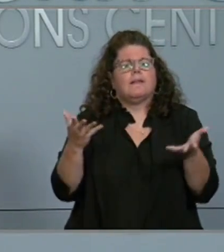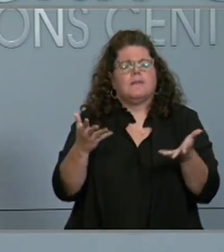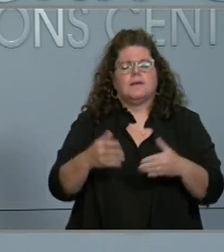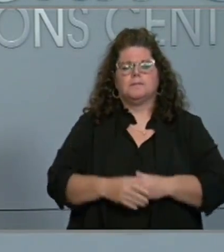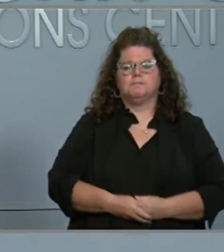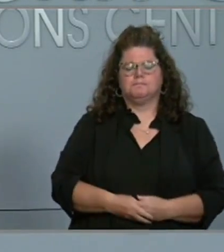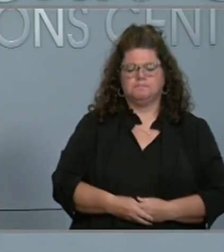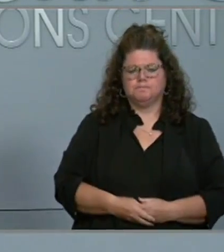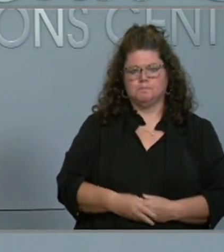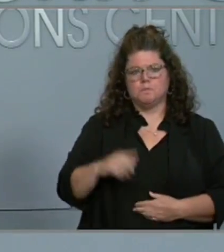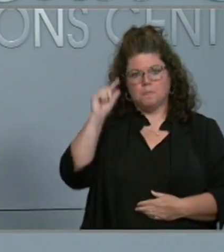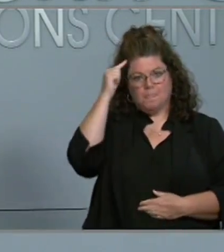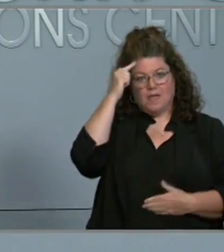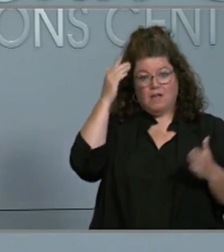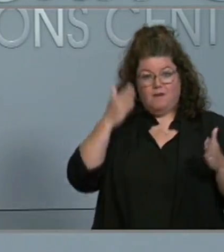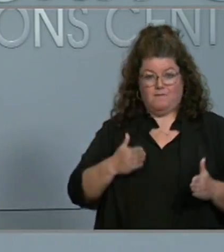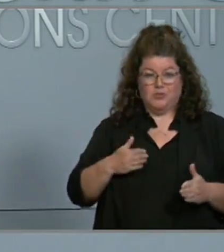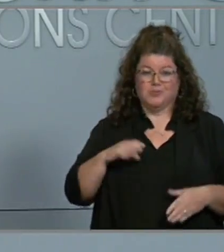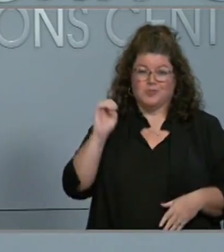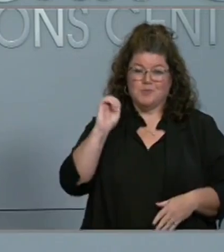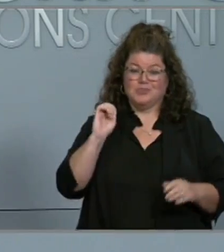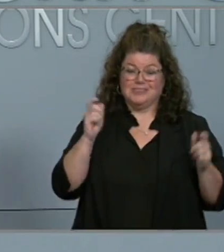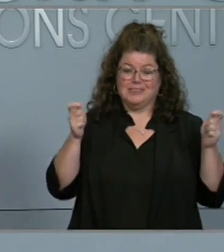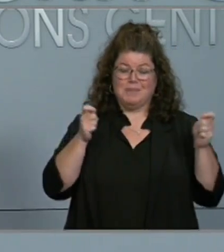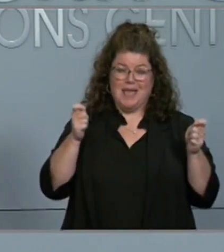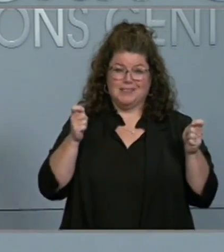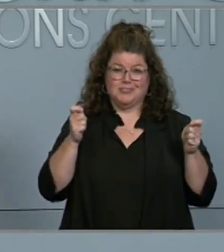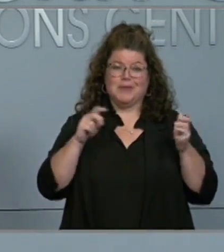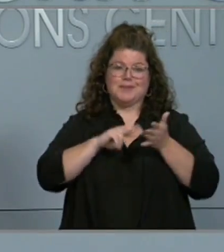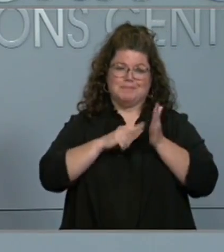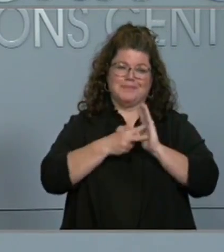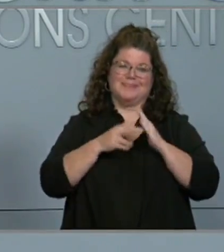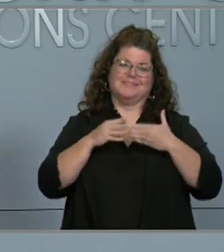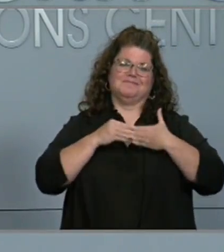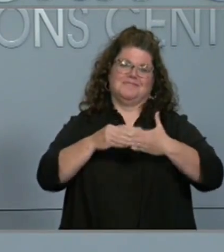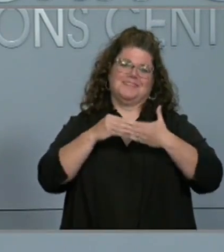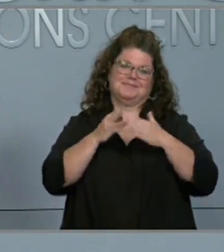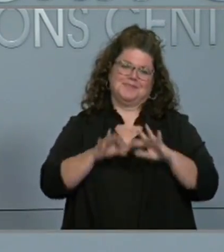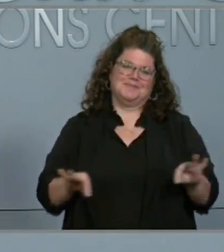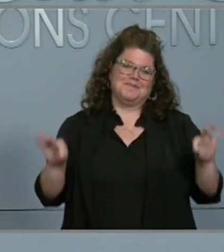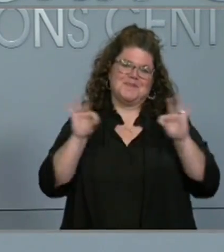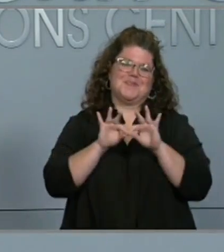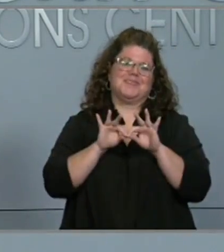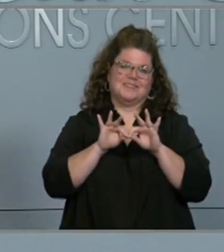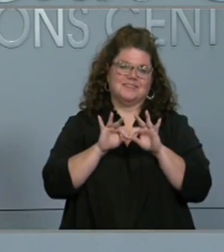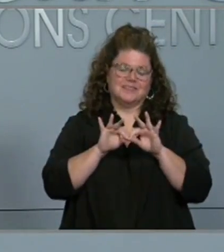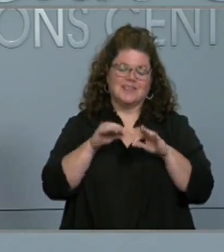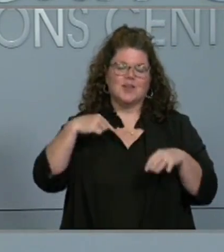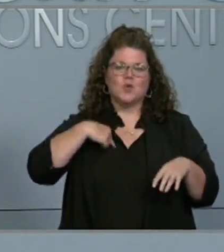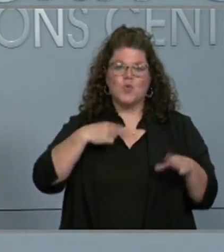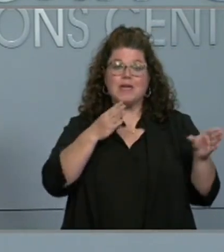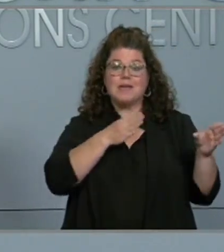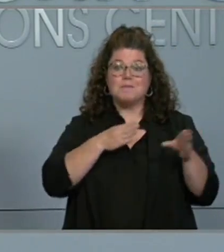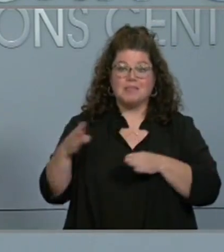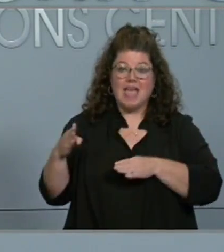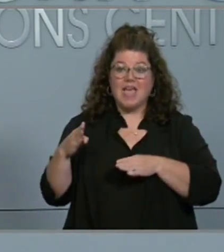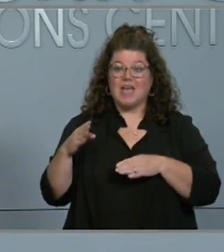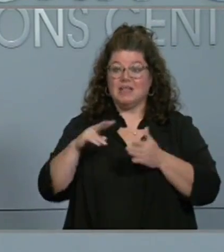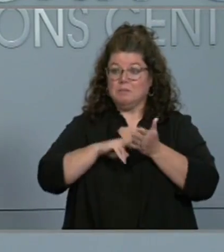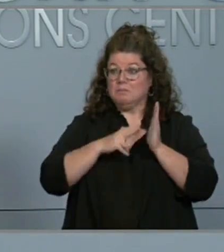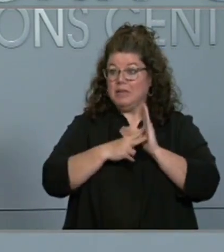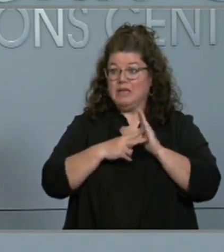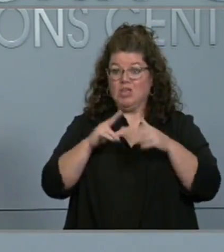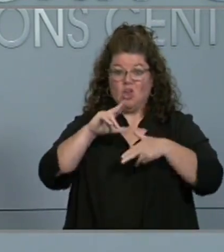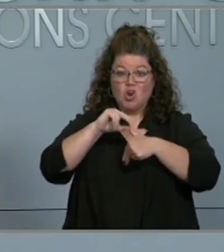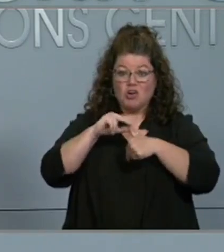you learn in emergency management is that you have to be flexible, and you have to plan for storm tracks moving